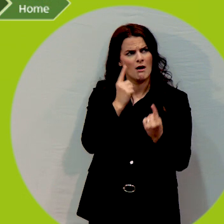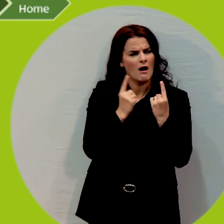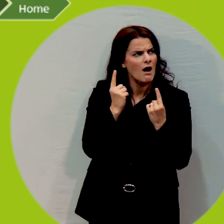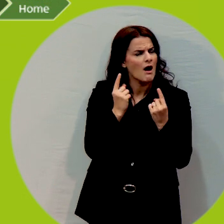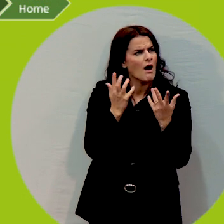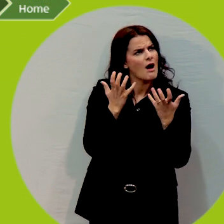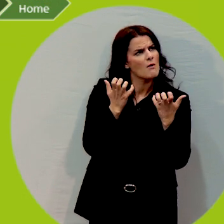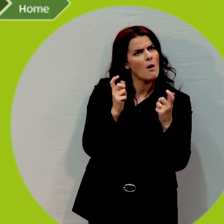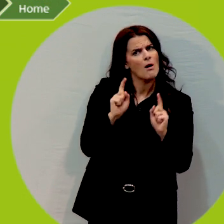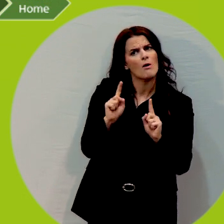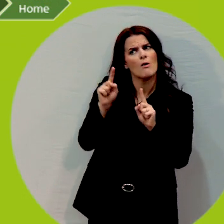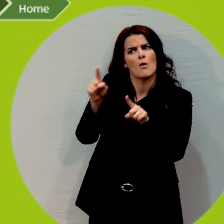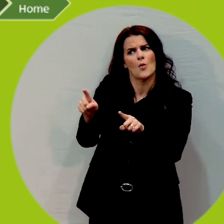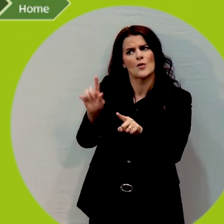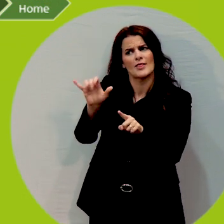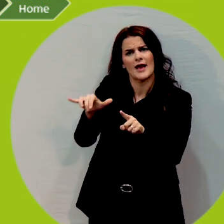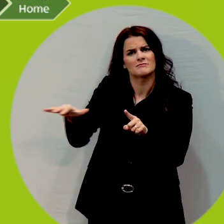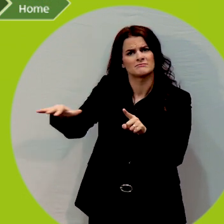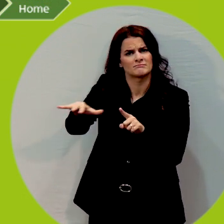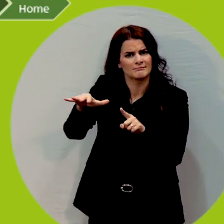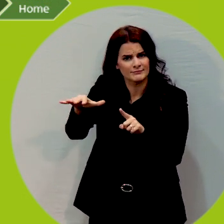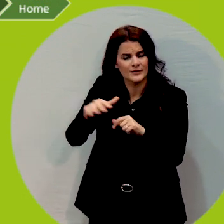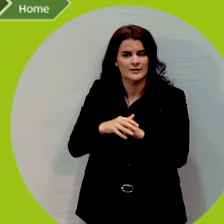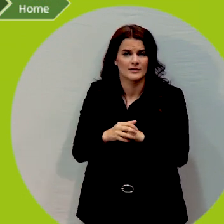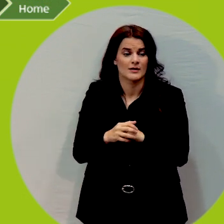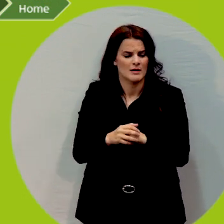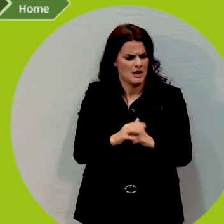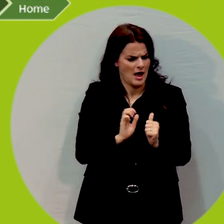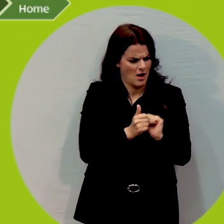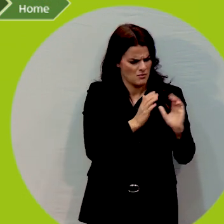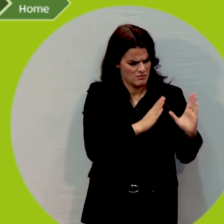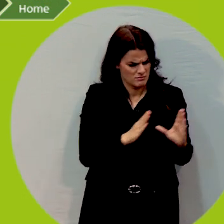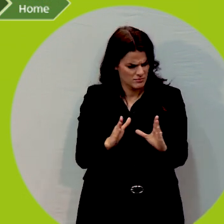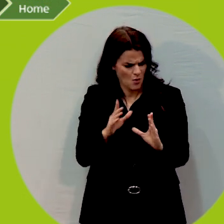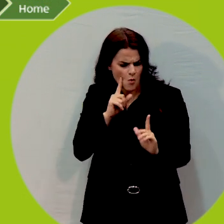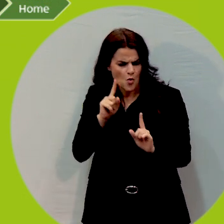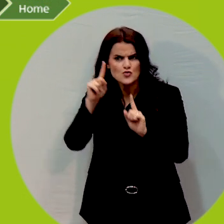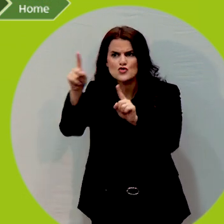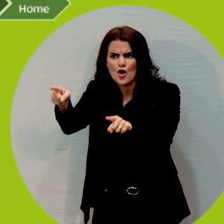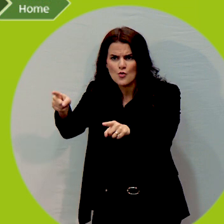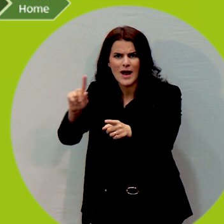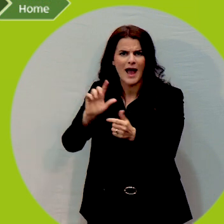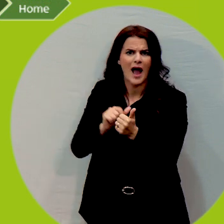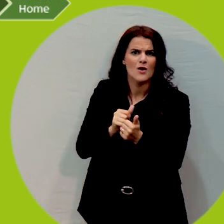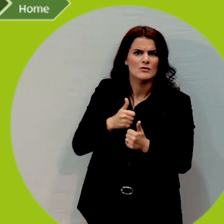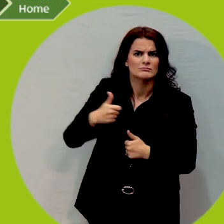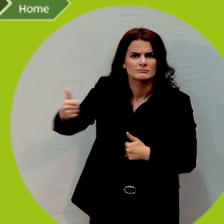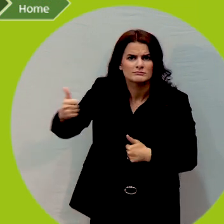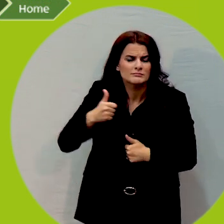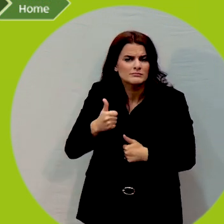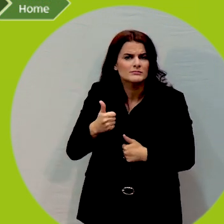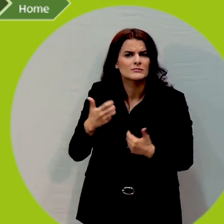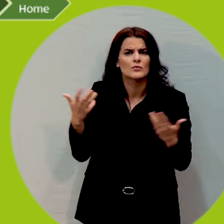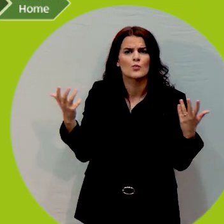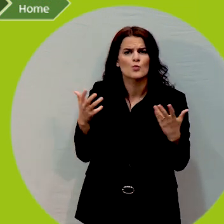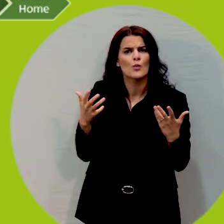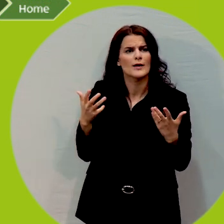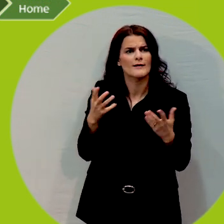to go, organising to get there. So how are you going to get there? What transportation?